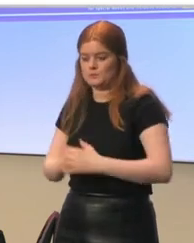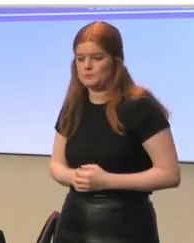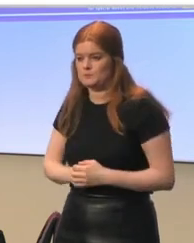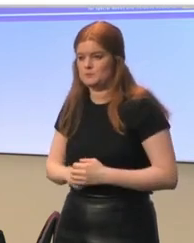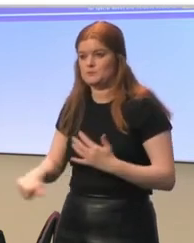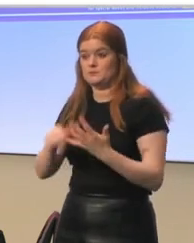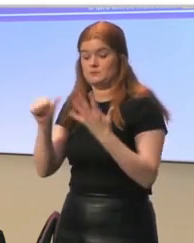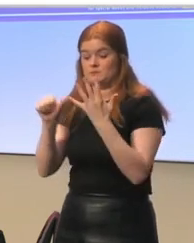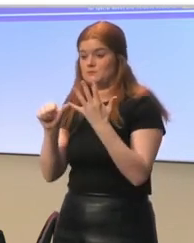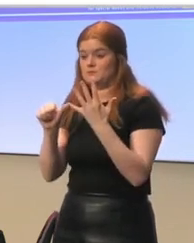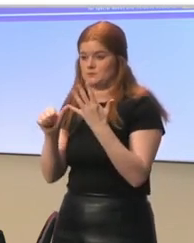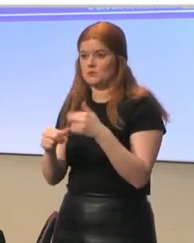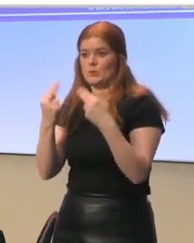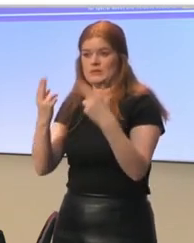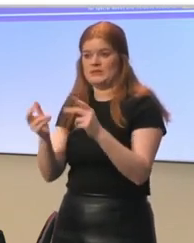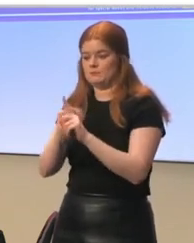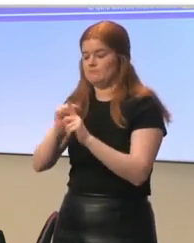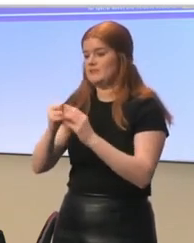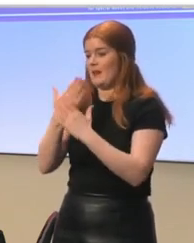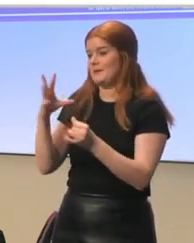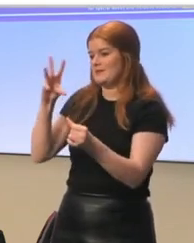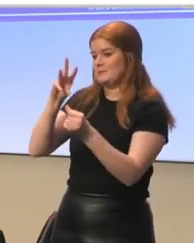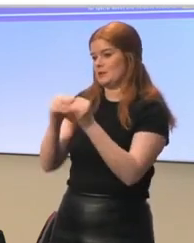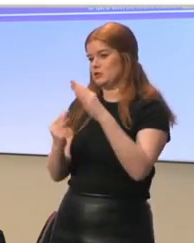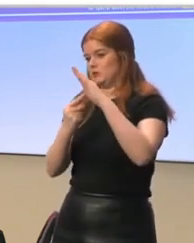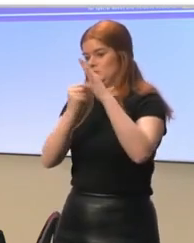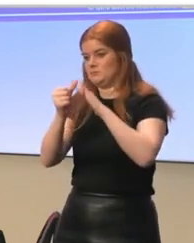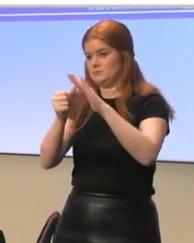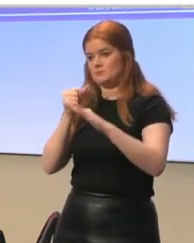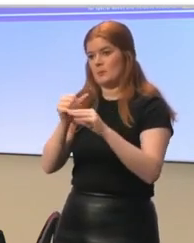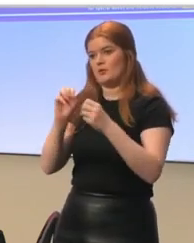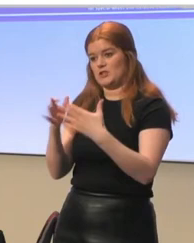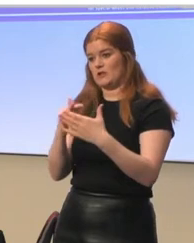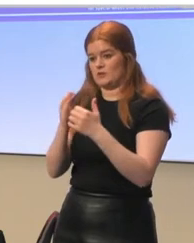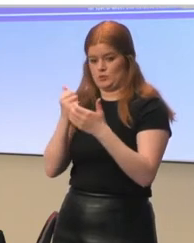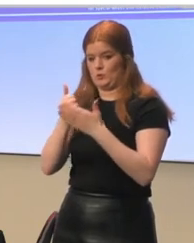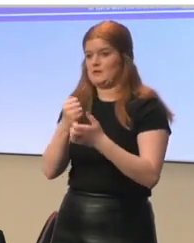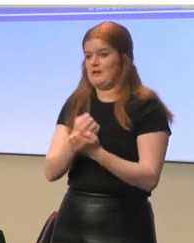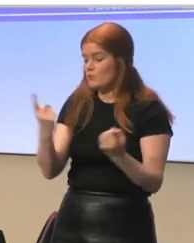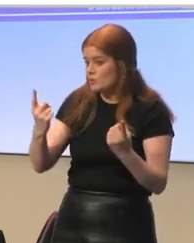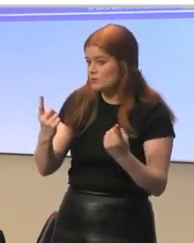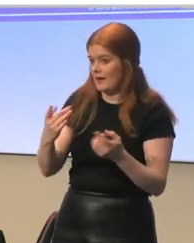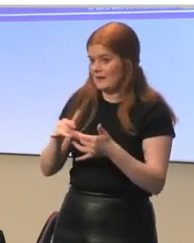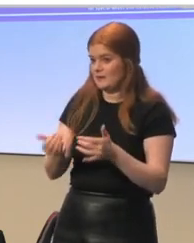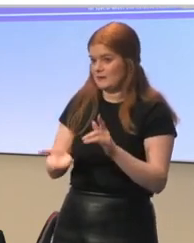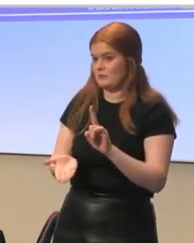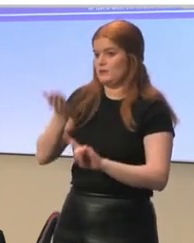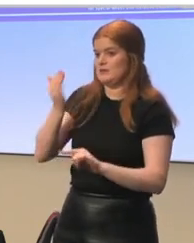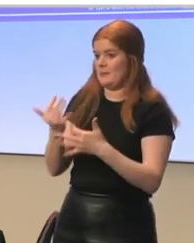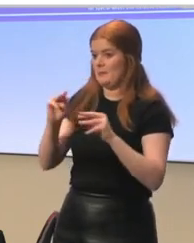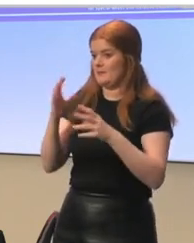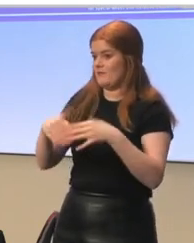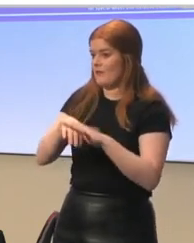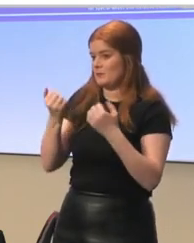We also need to develop specialist provision to support all learners and increase the capacity of mainstream schools.